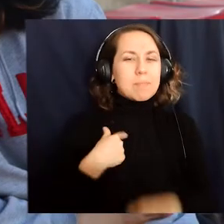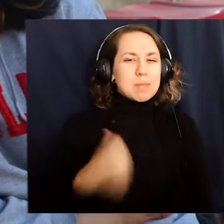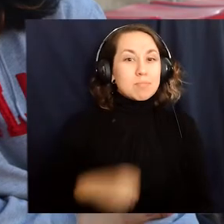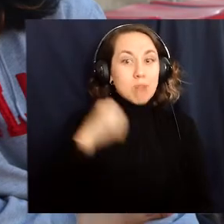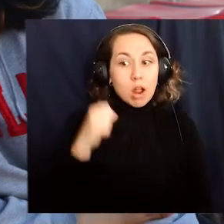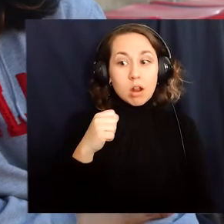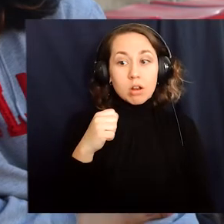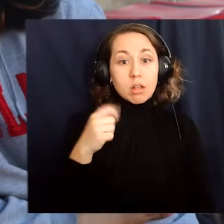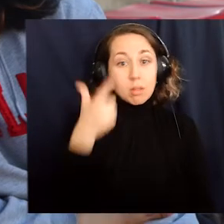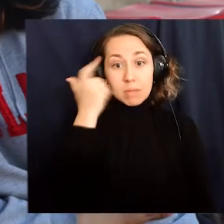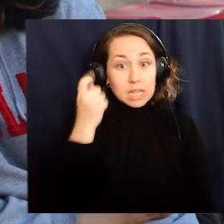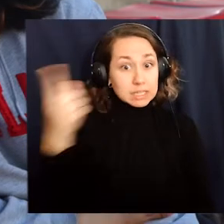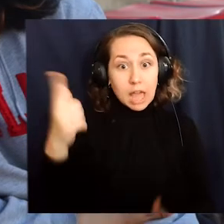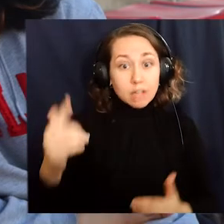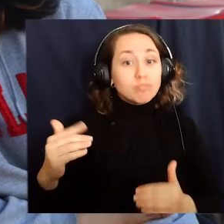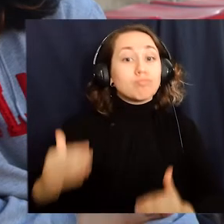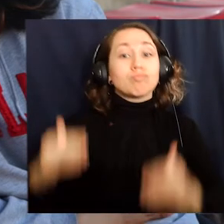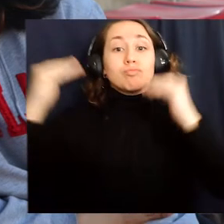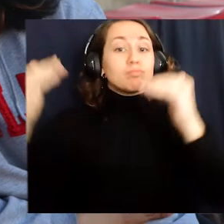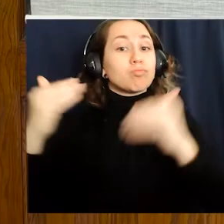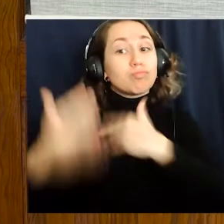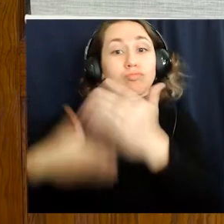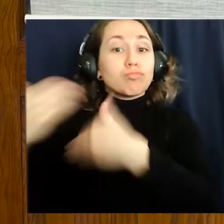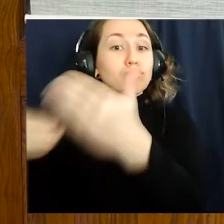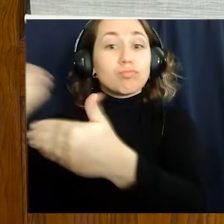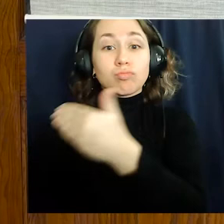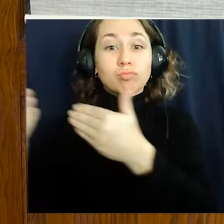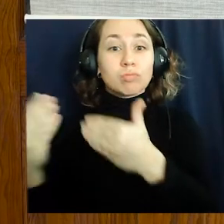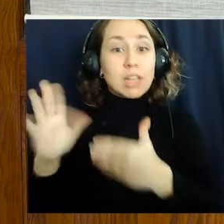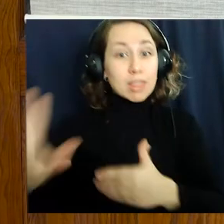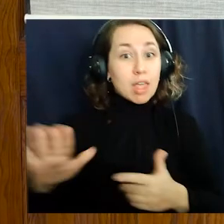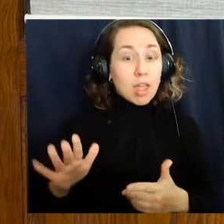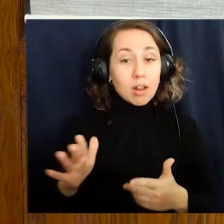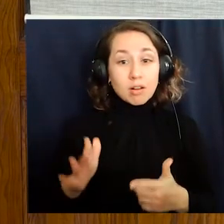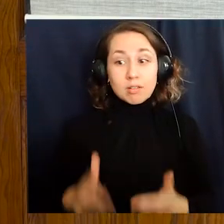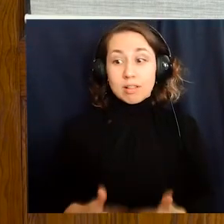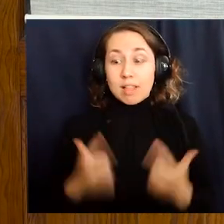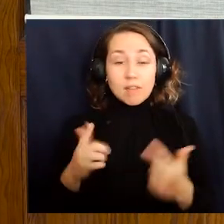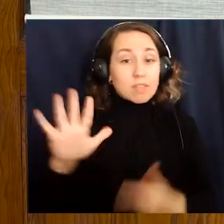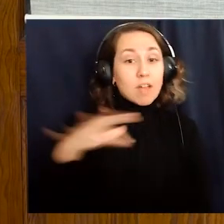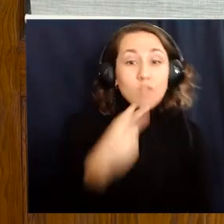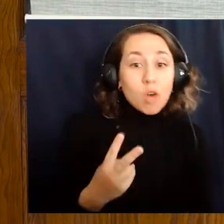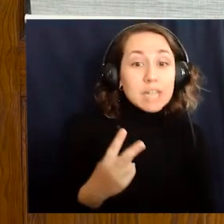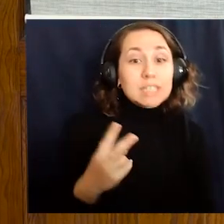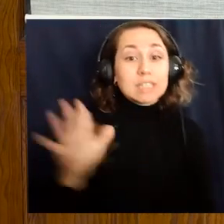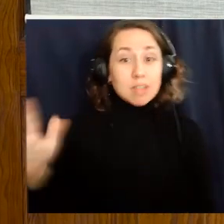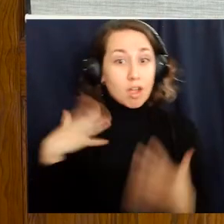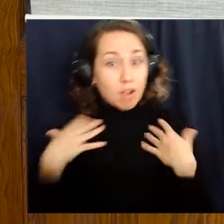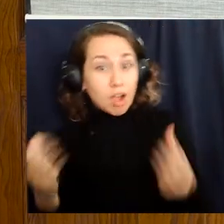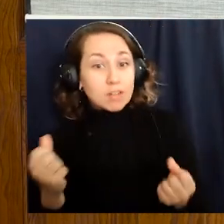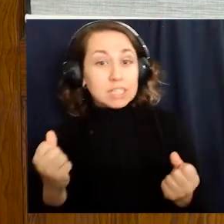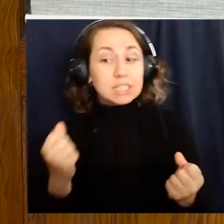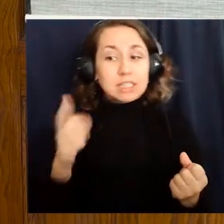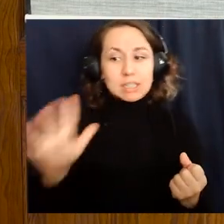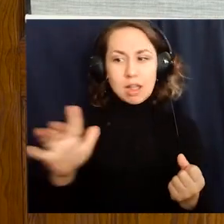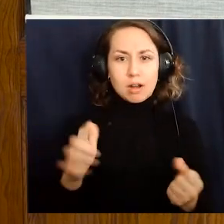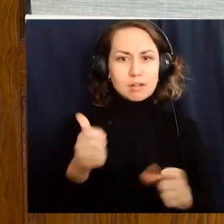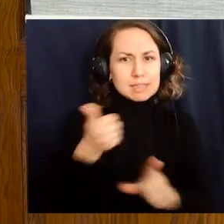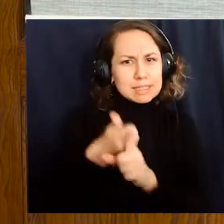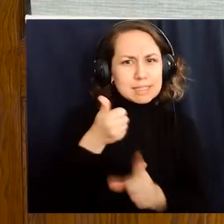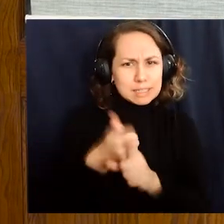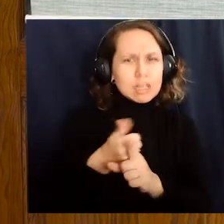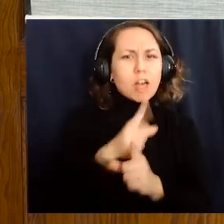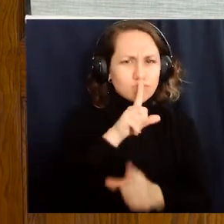because as they go beyond Santa Ana High School, their voice, their confidence,